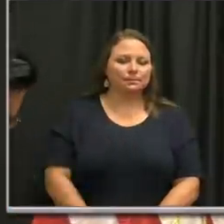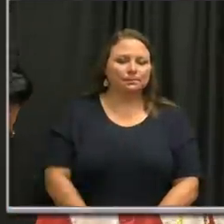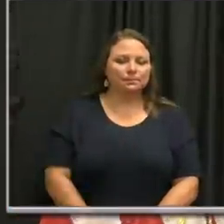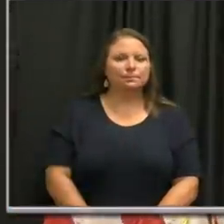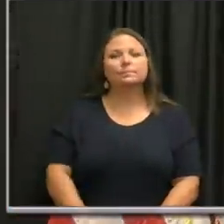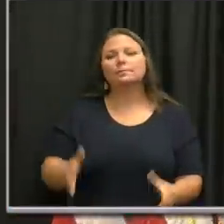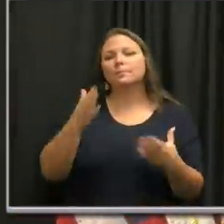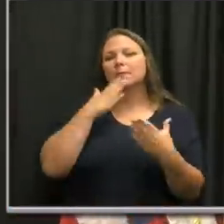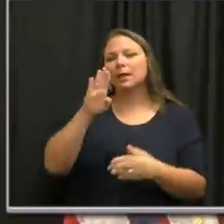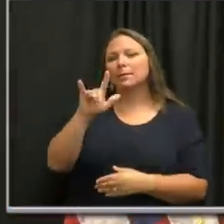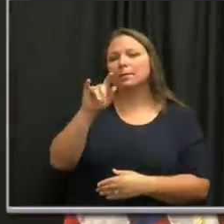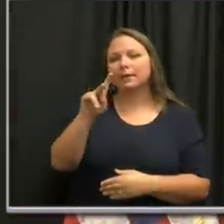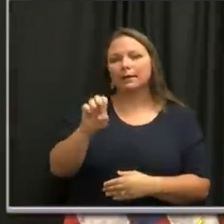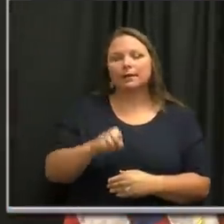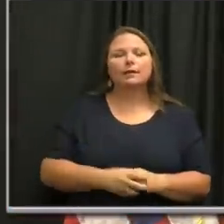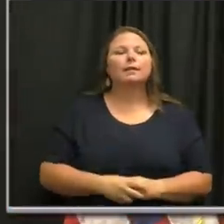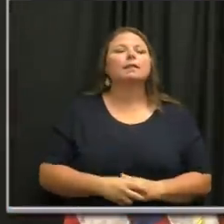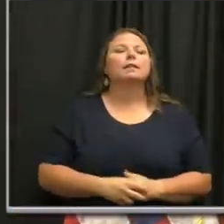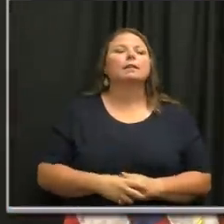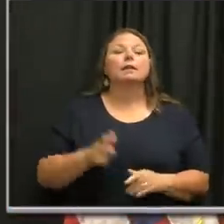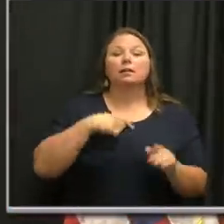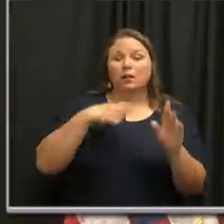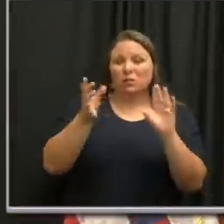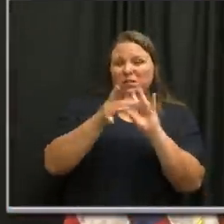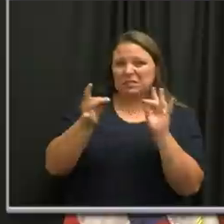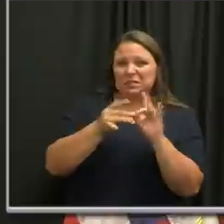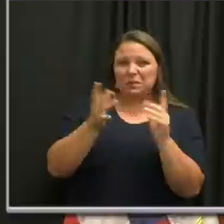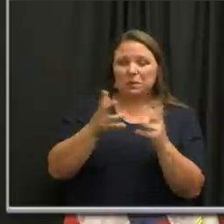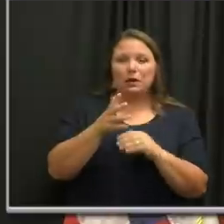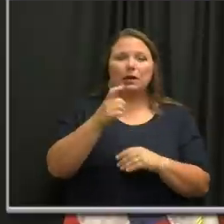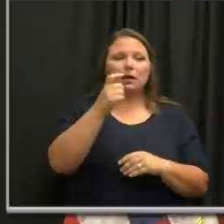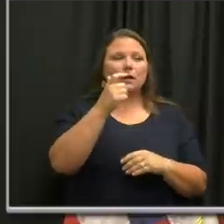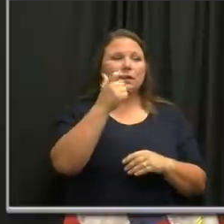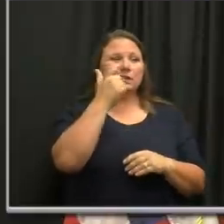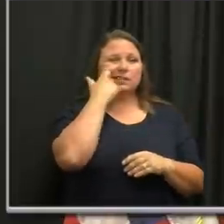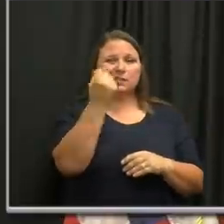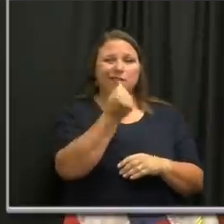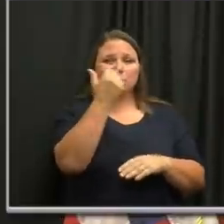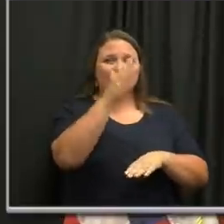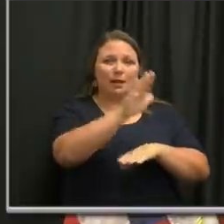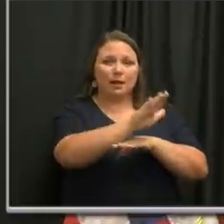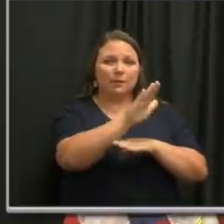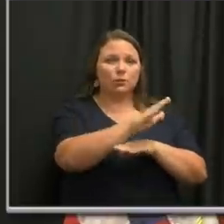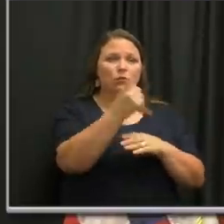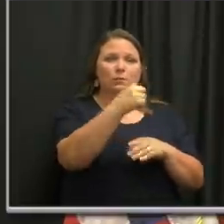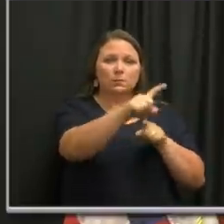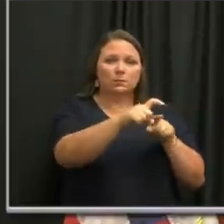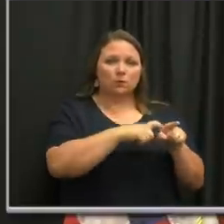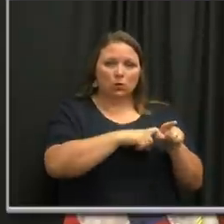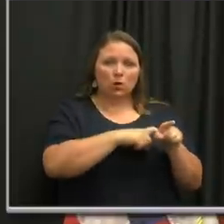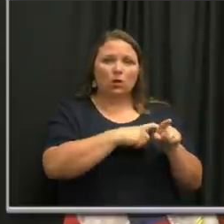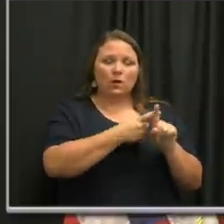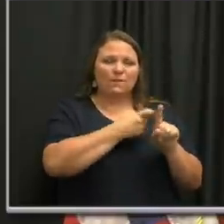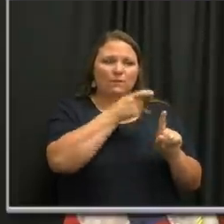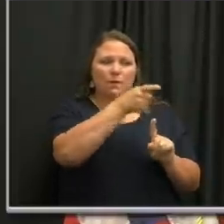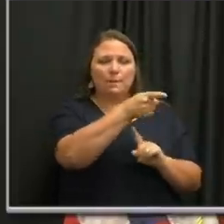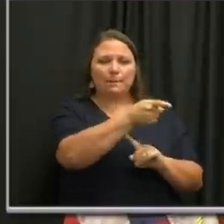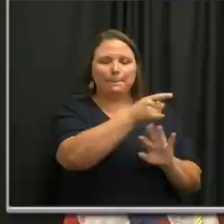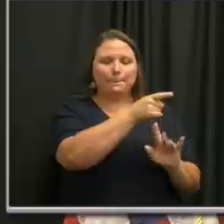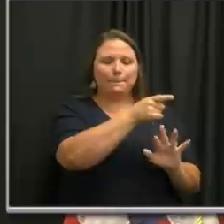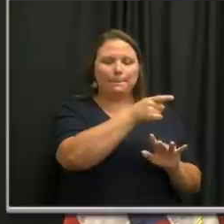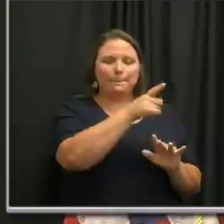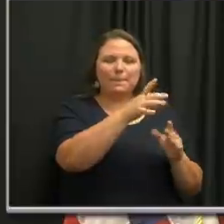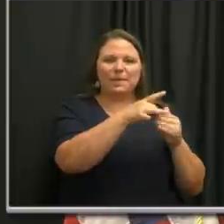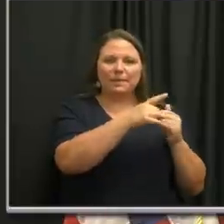Yeah, thank you. Thank you, Blake. So what I'll tell you is, Saturday afternoon, I got a call from, um, one of, one of our, um,